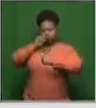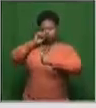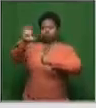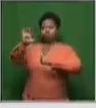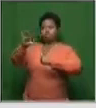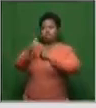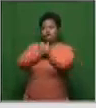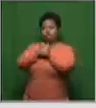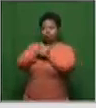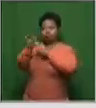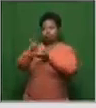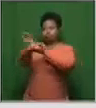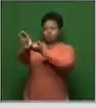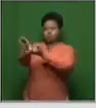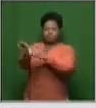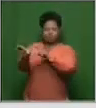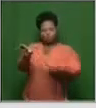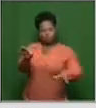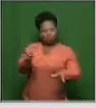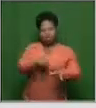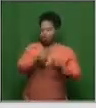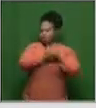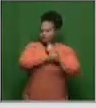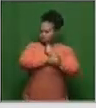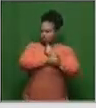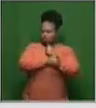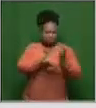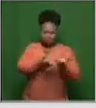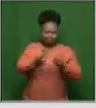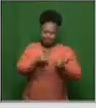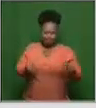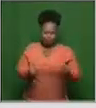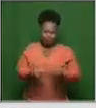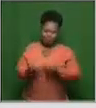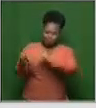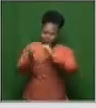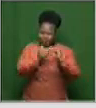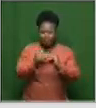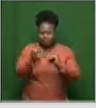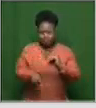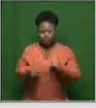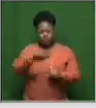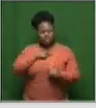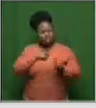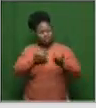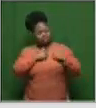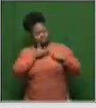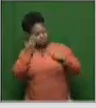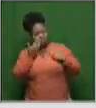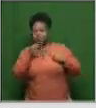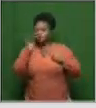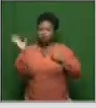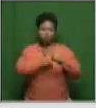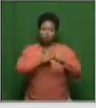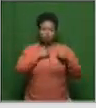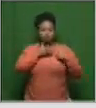and leave the developing and least developed countries with no vaccines at all. Because if one of us is not safe, all of us are not safe.